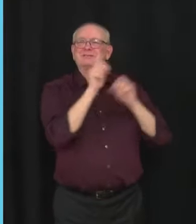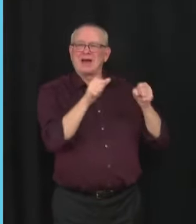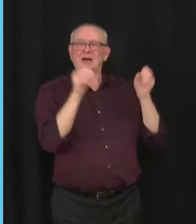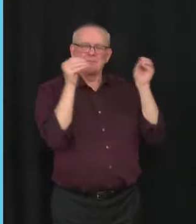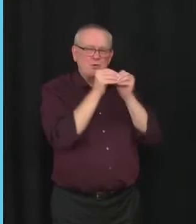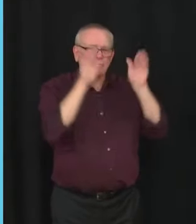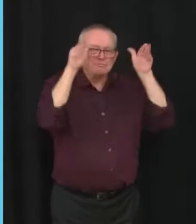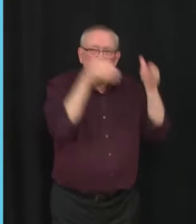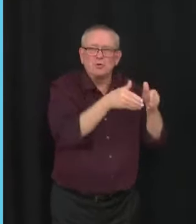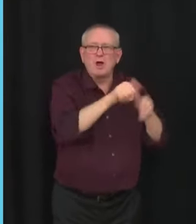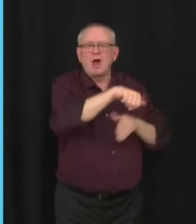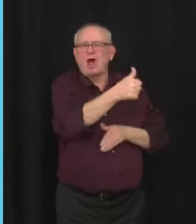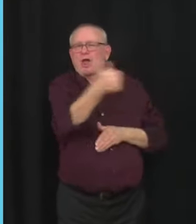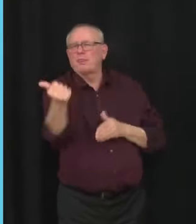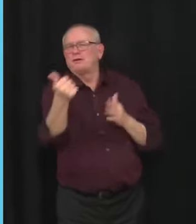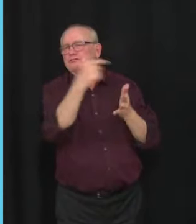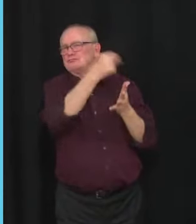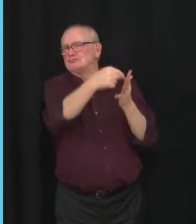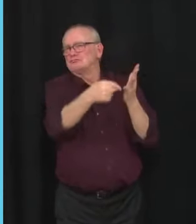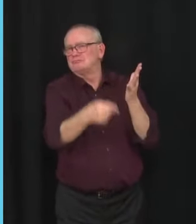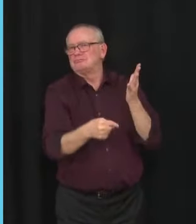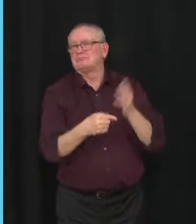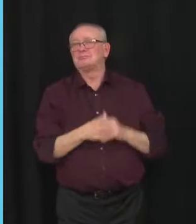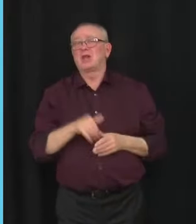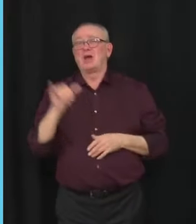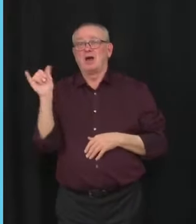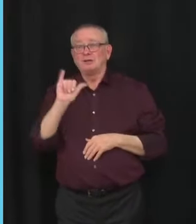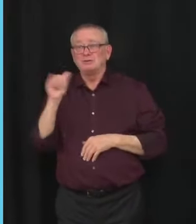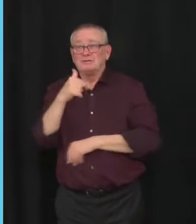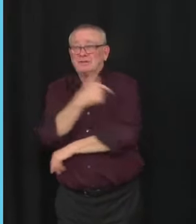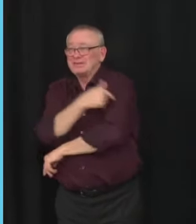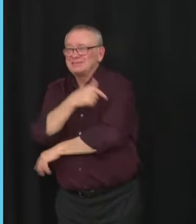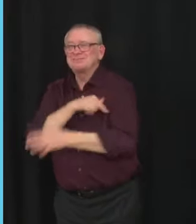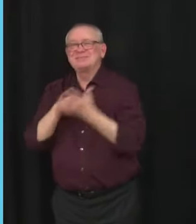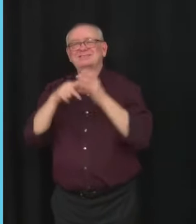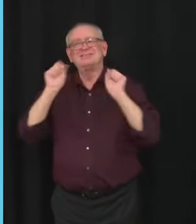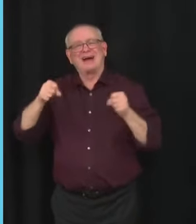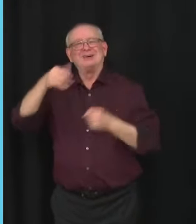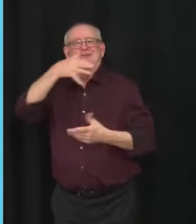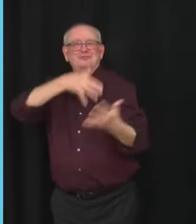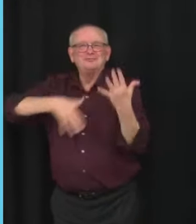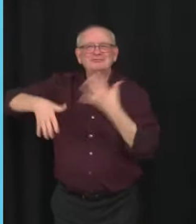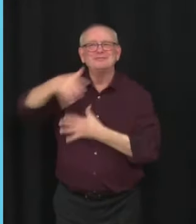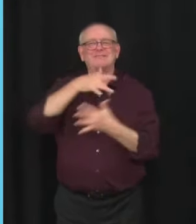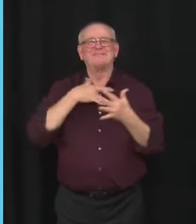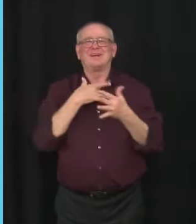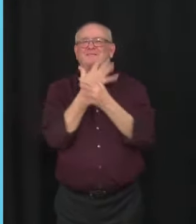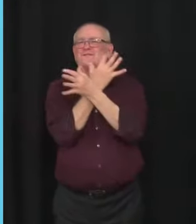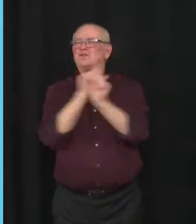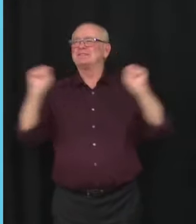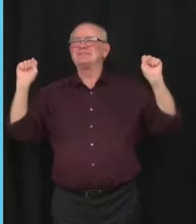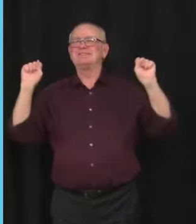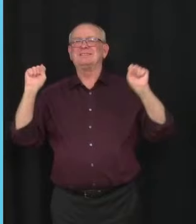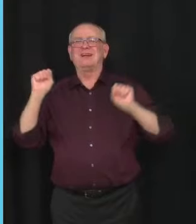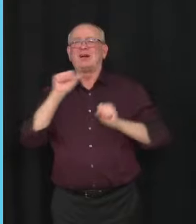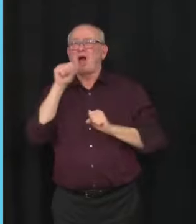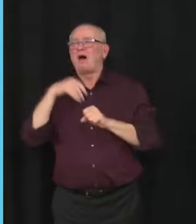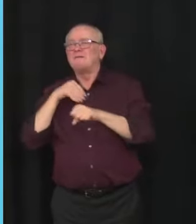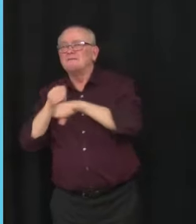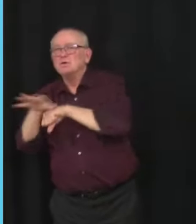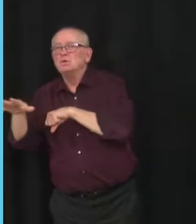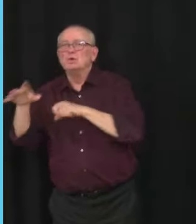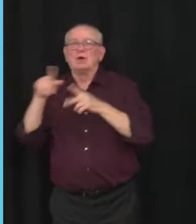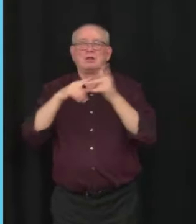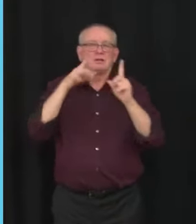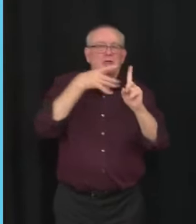and spending time around others with reduced risk of catching or spreading COVID-19 to someone that they love. As the